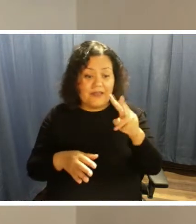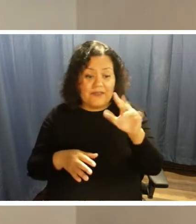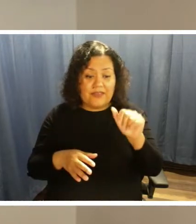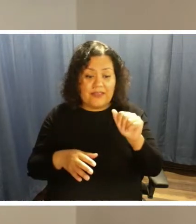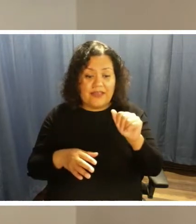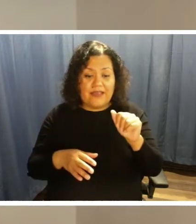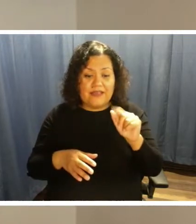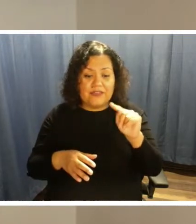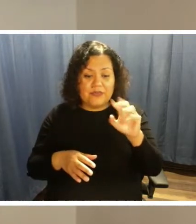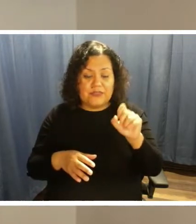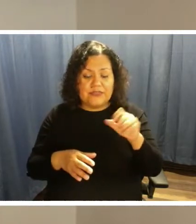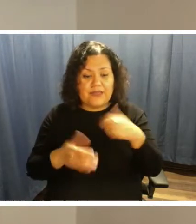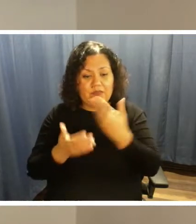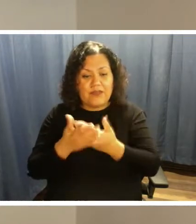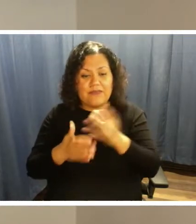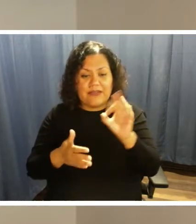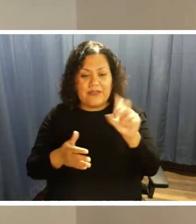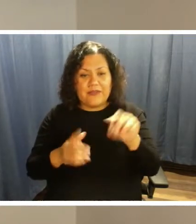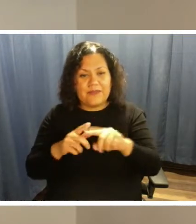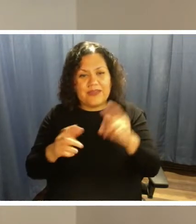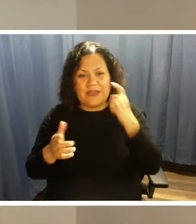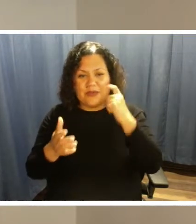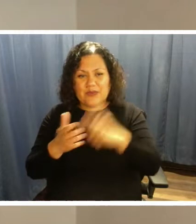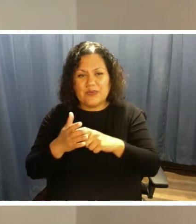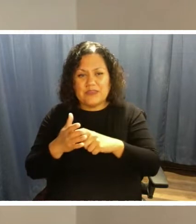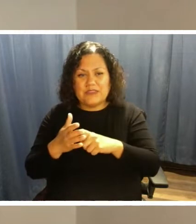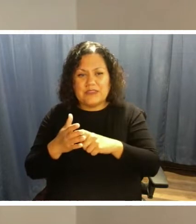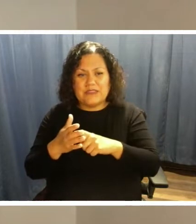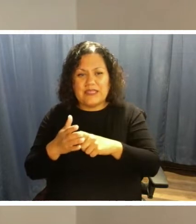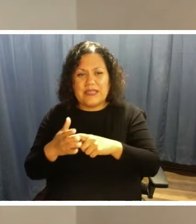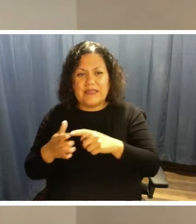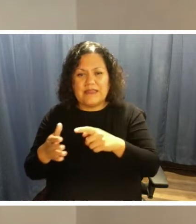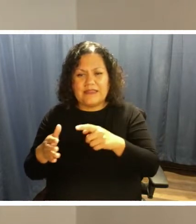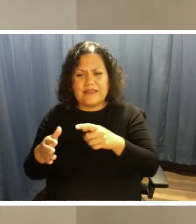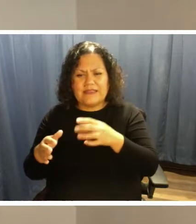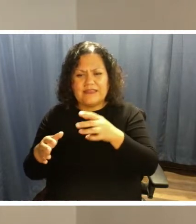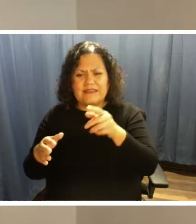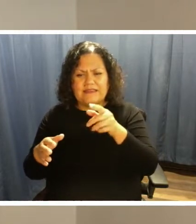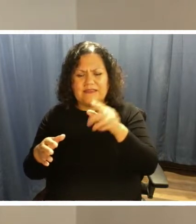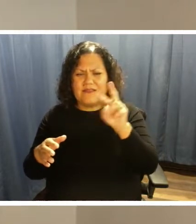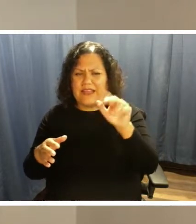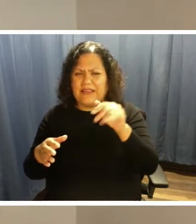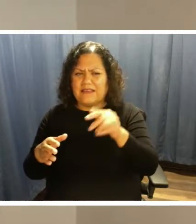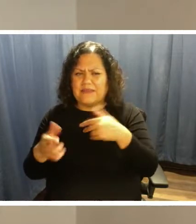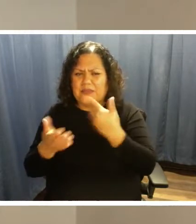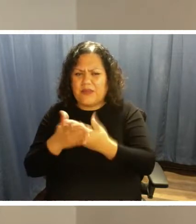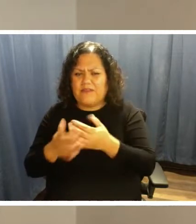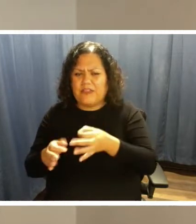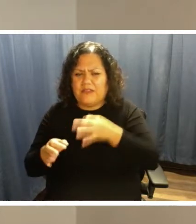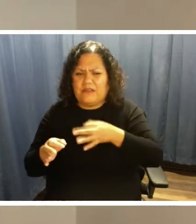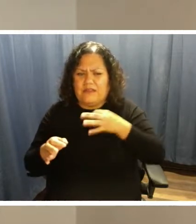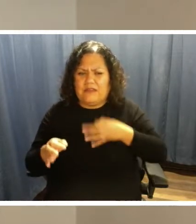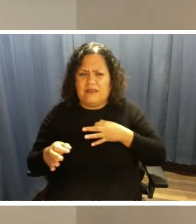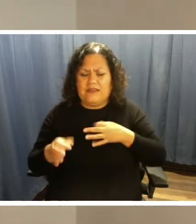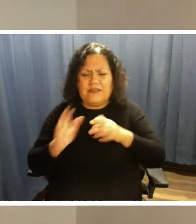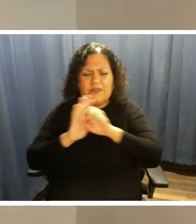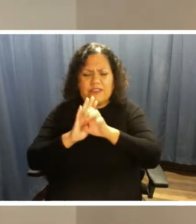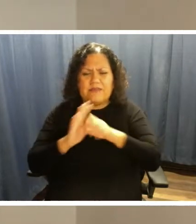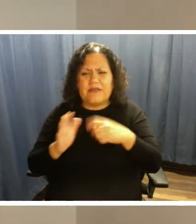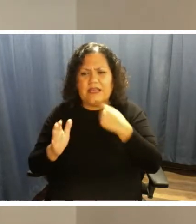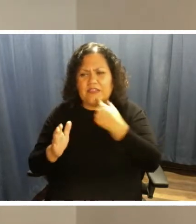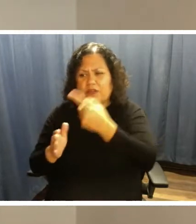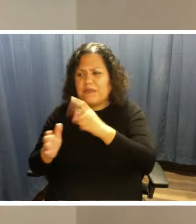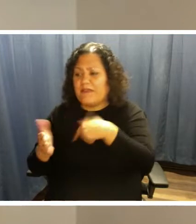the window keeps getting earlier and earlier. For example, I told them that I had to be there by